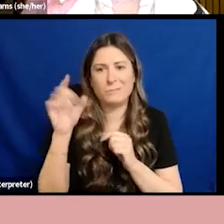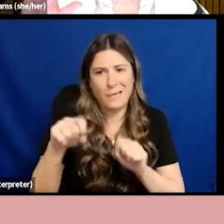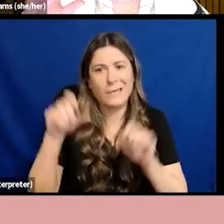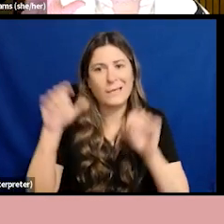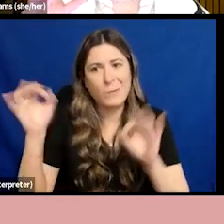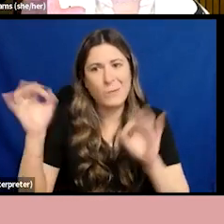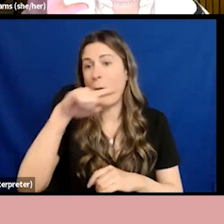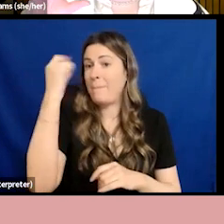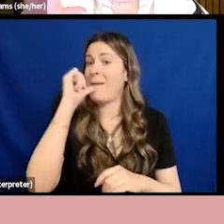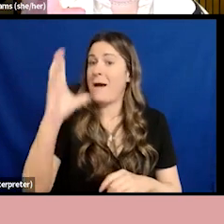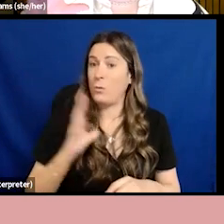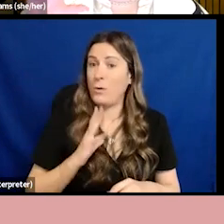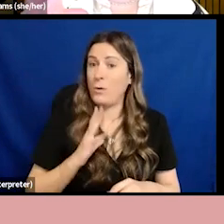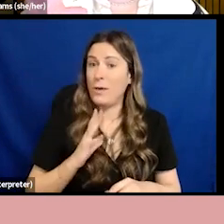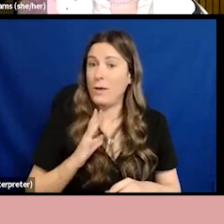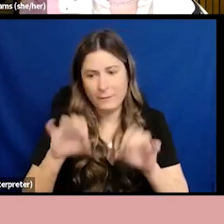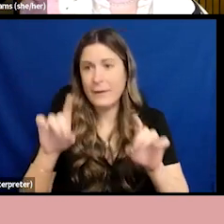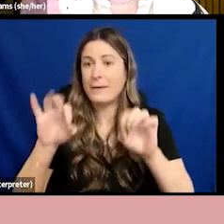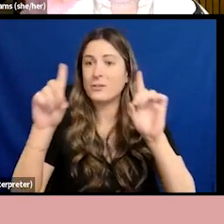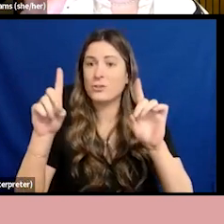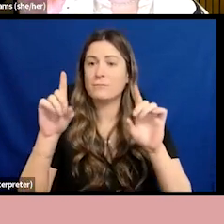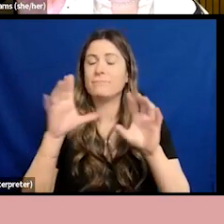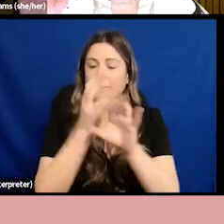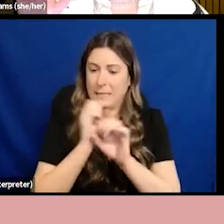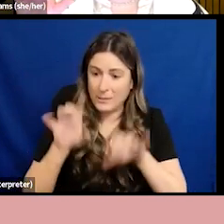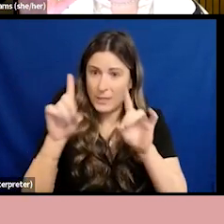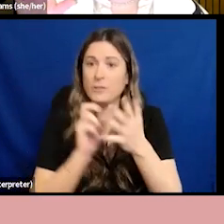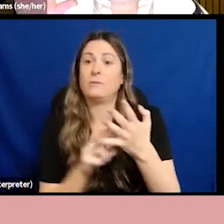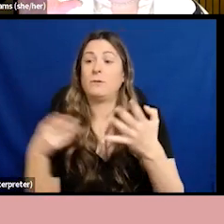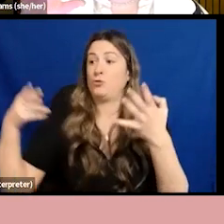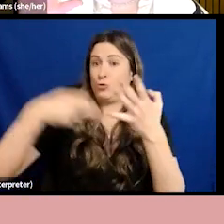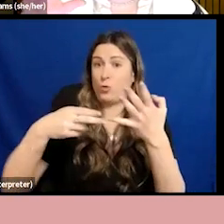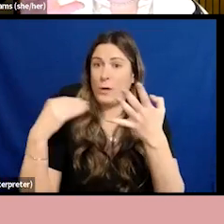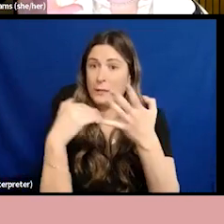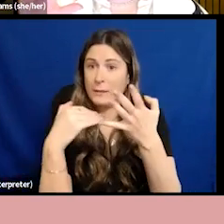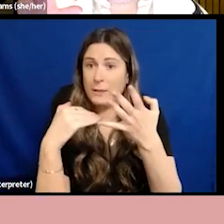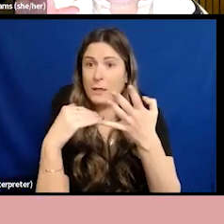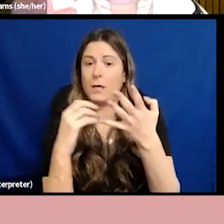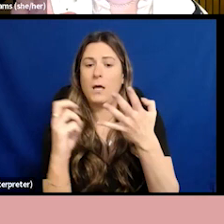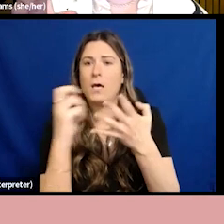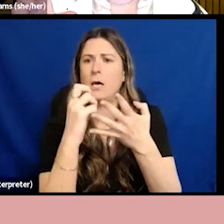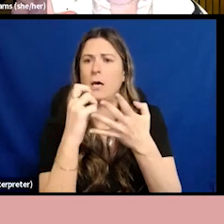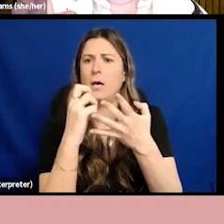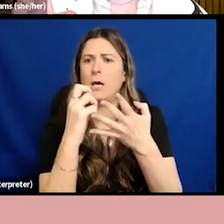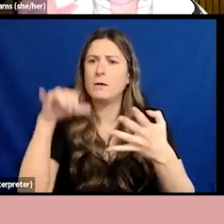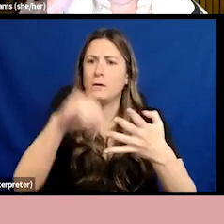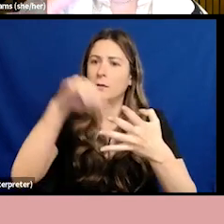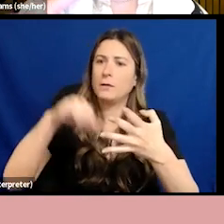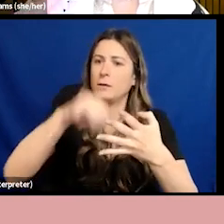because they progress in businesses more slowly with less financial reward less regularly than their colleagues.